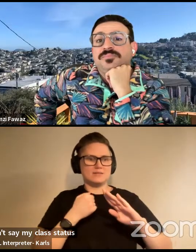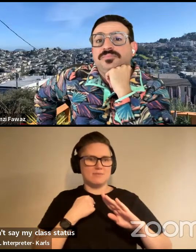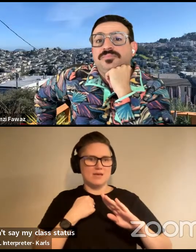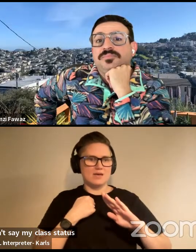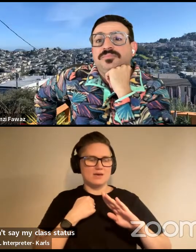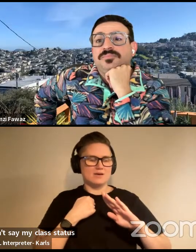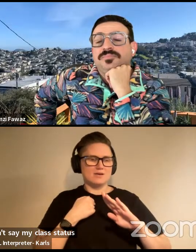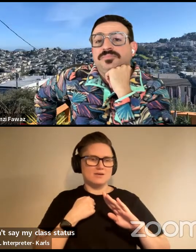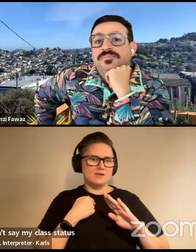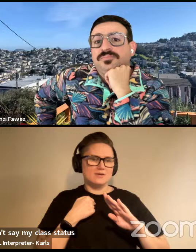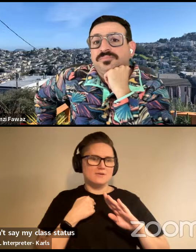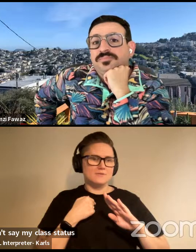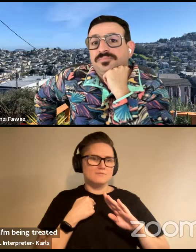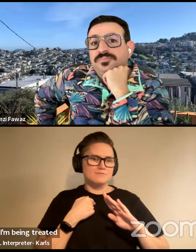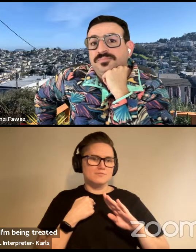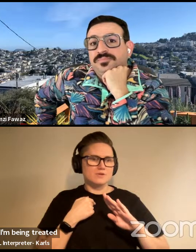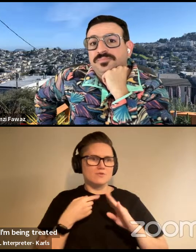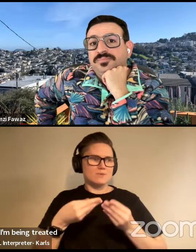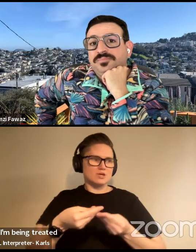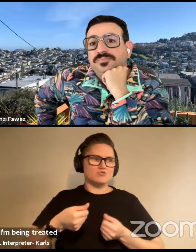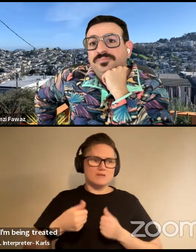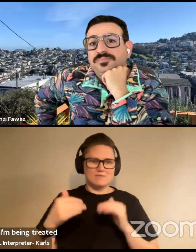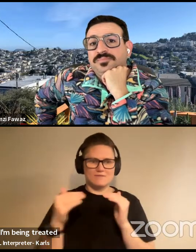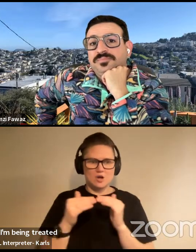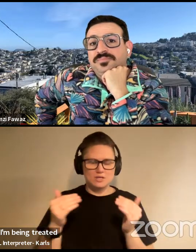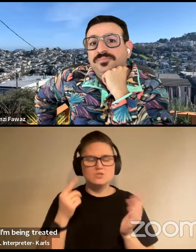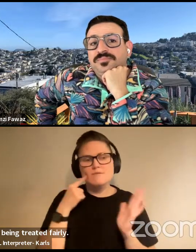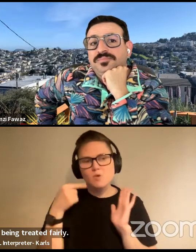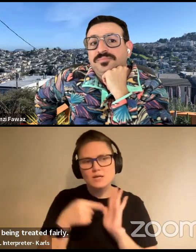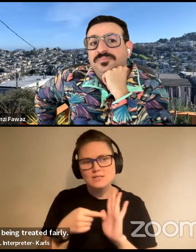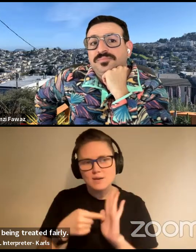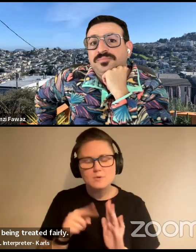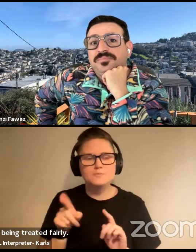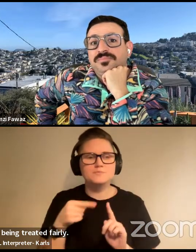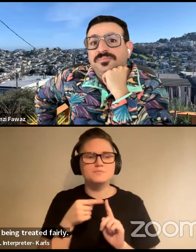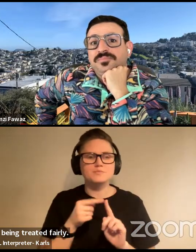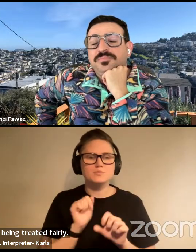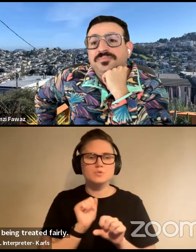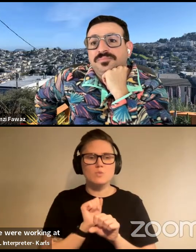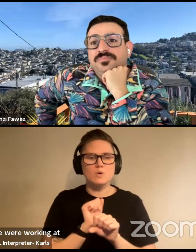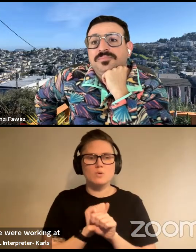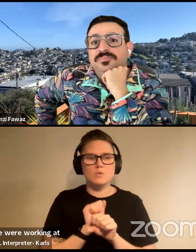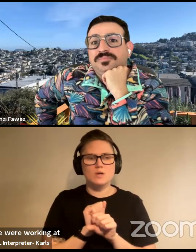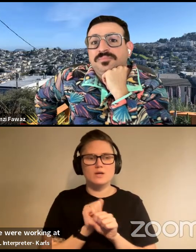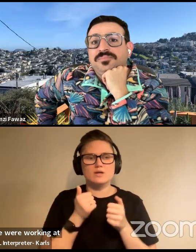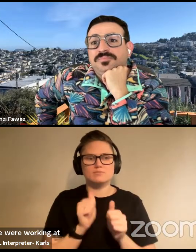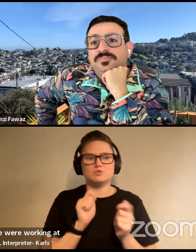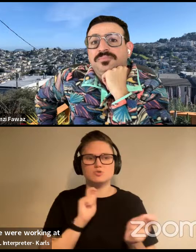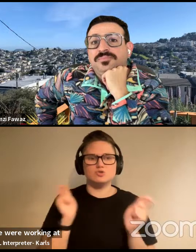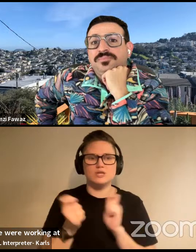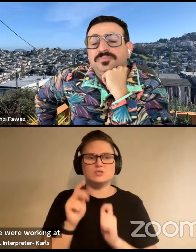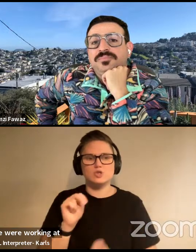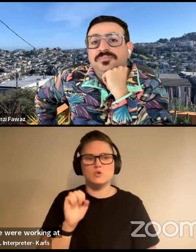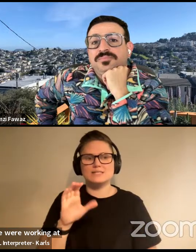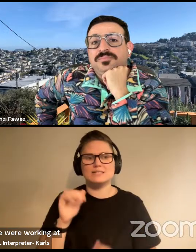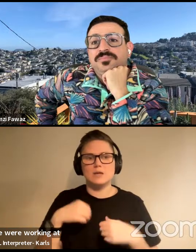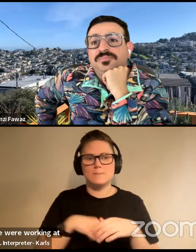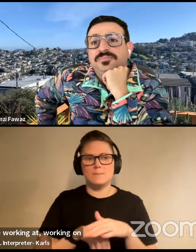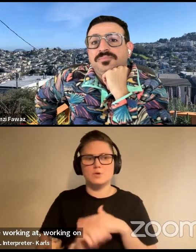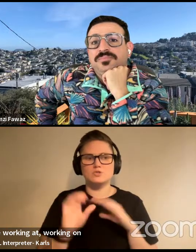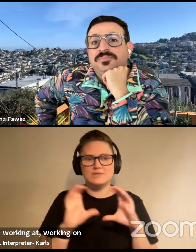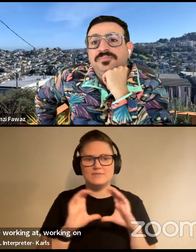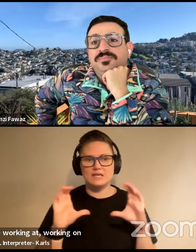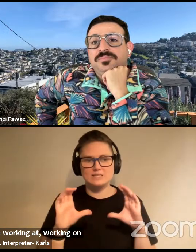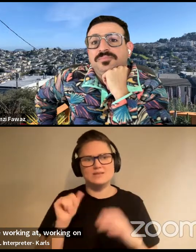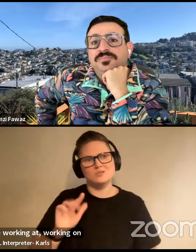being treated, uh, fairly. So for example, when we were working at, um, working on changing the New York City birth certificates, this is